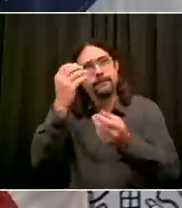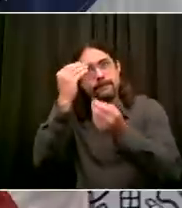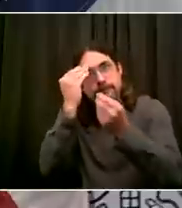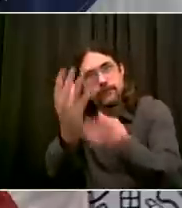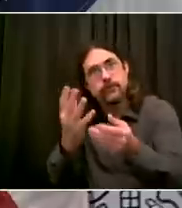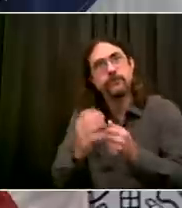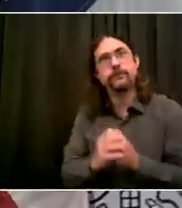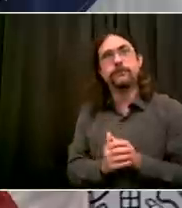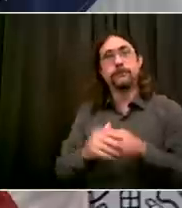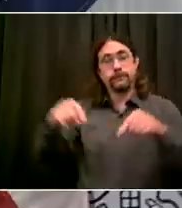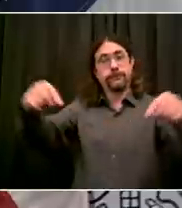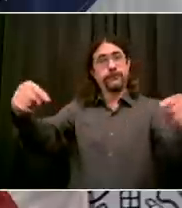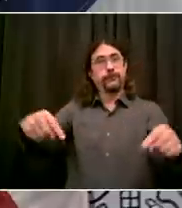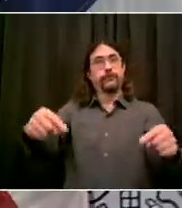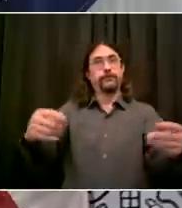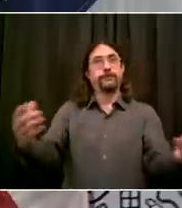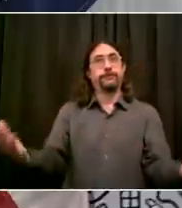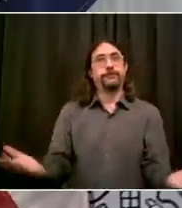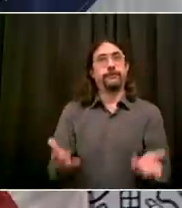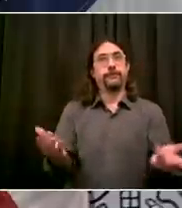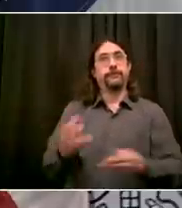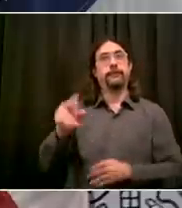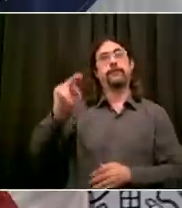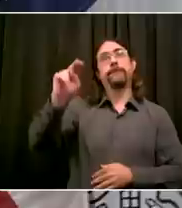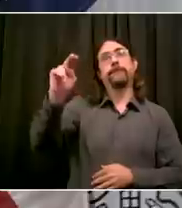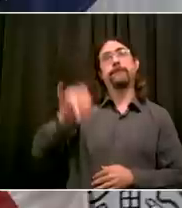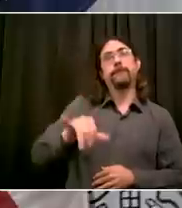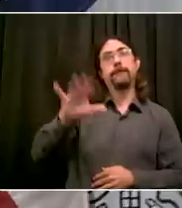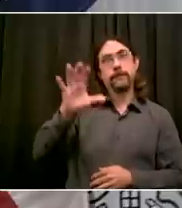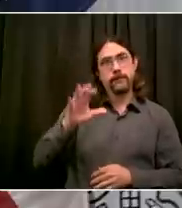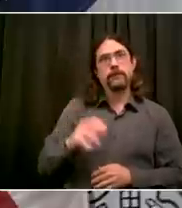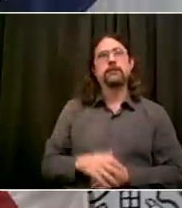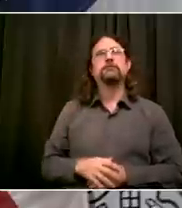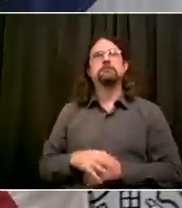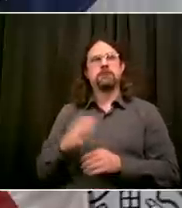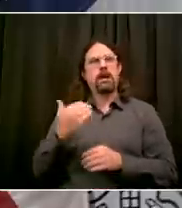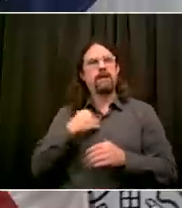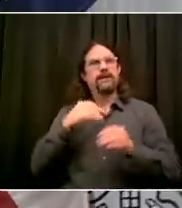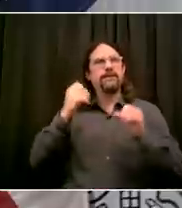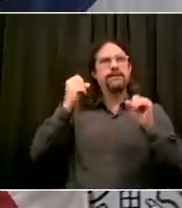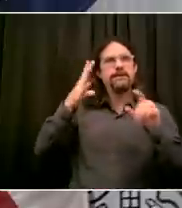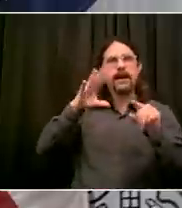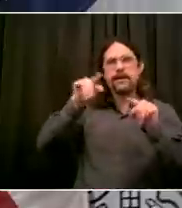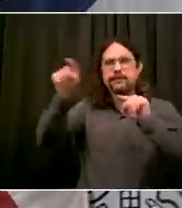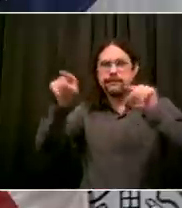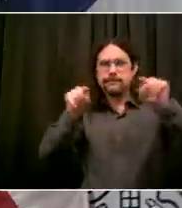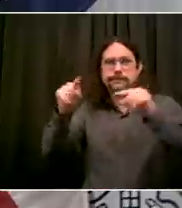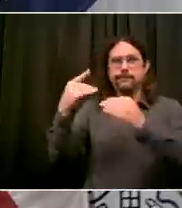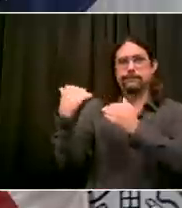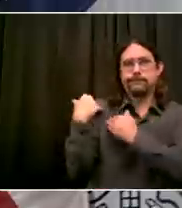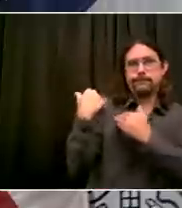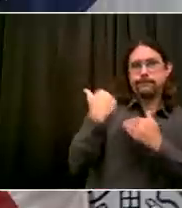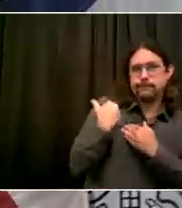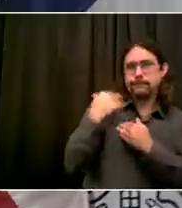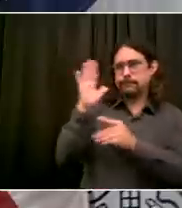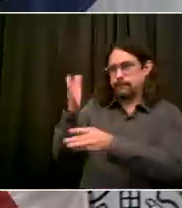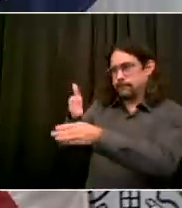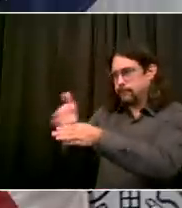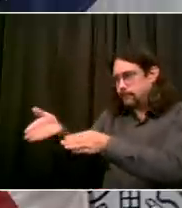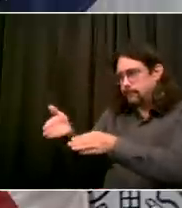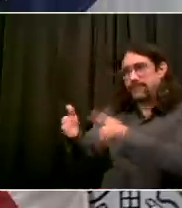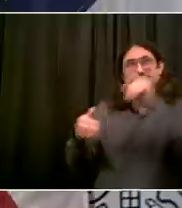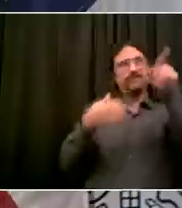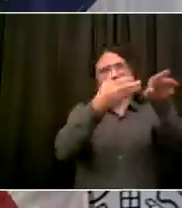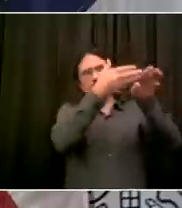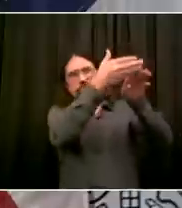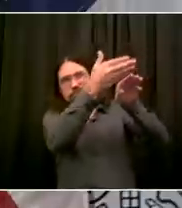serve people here. The board of elections, the city government does not control, and it's incredibly frustrating because they make so many